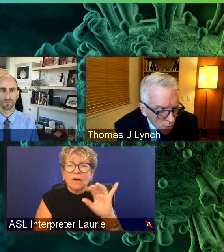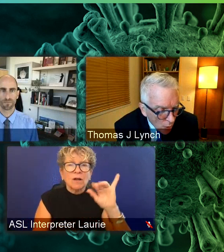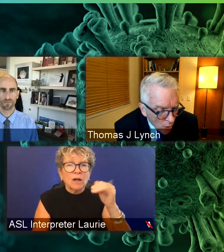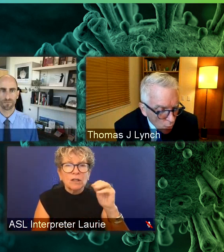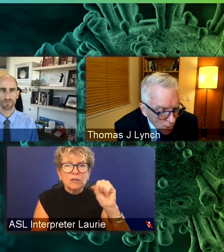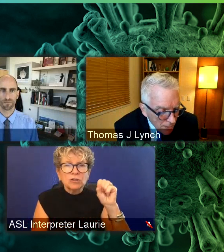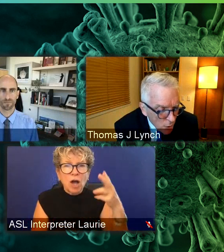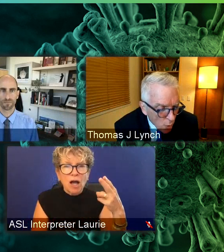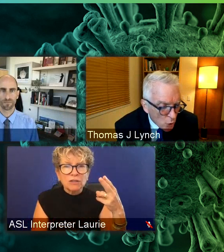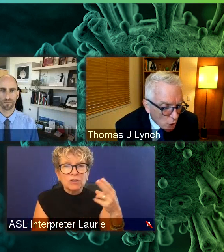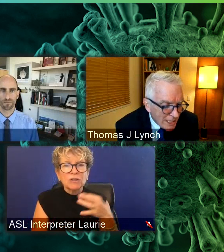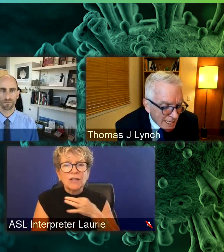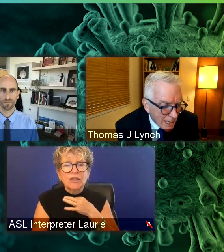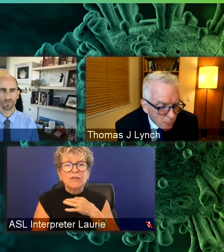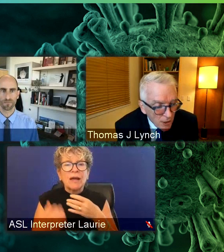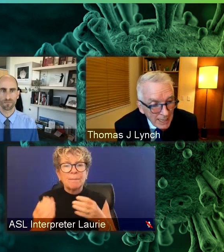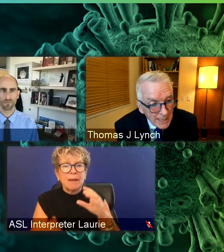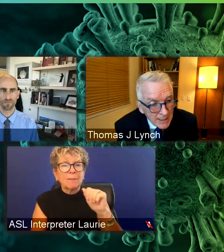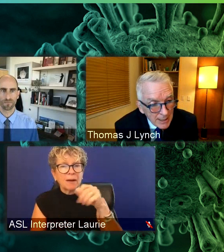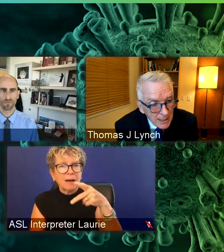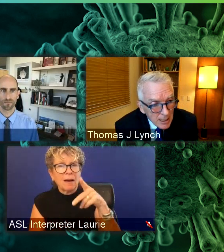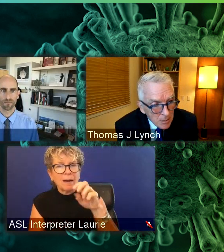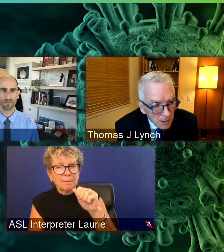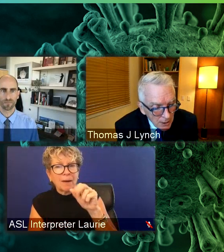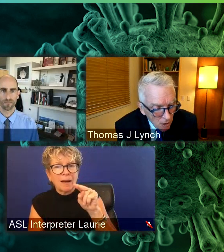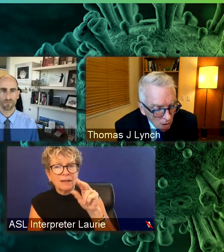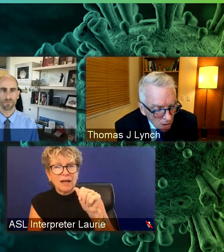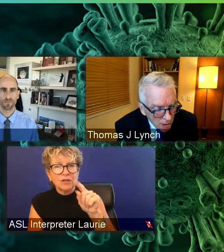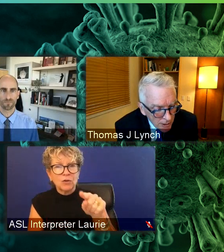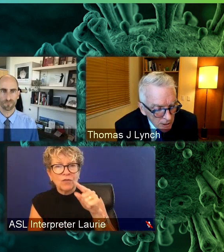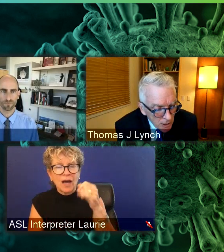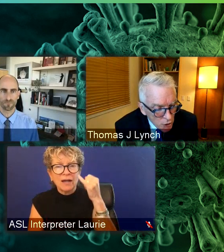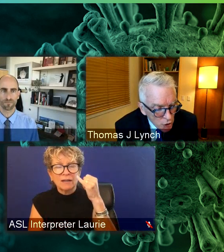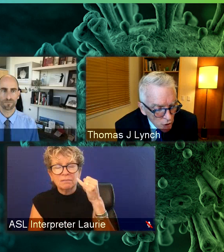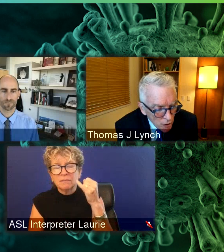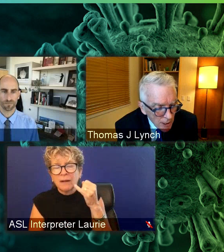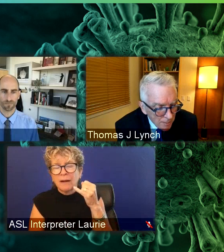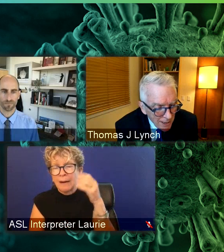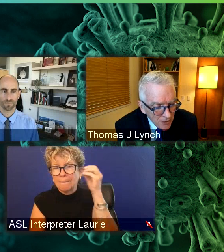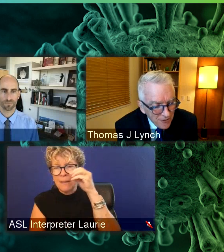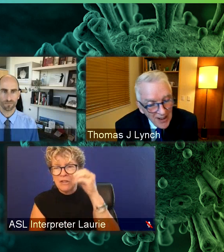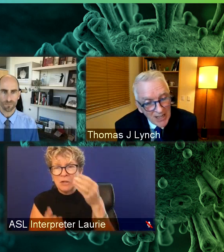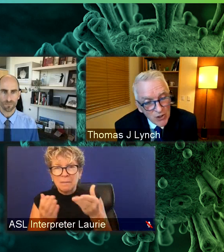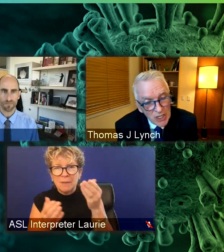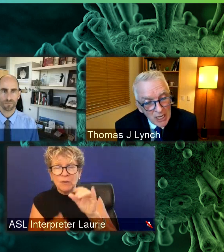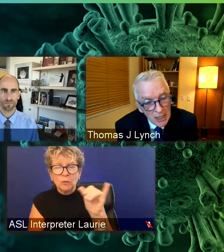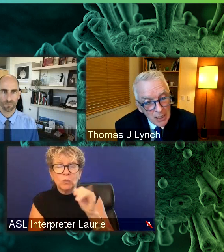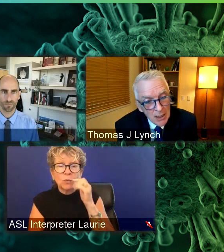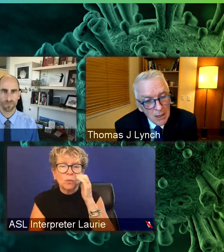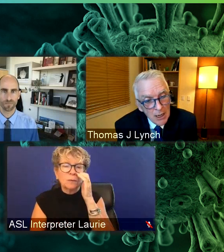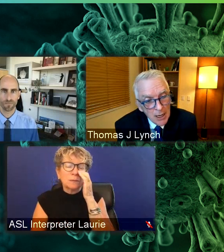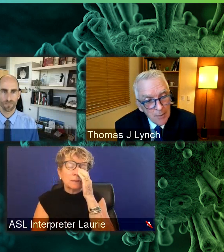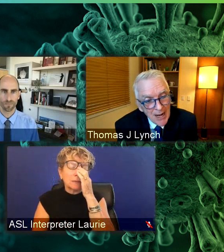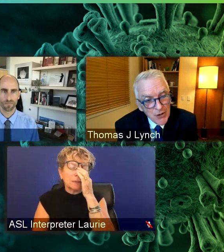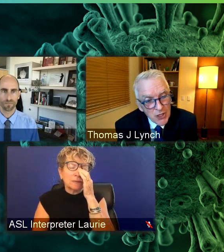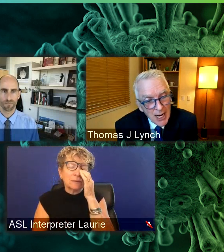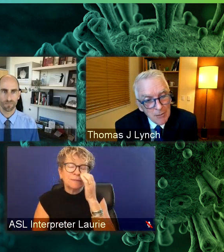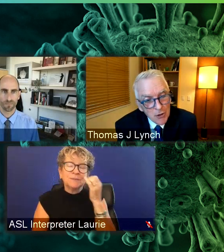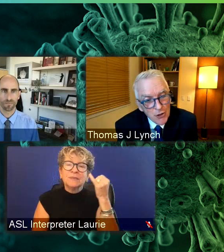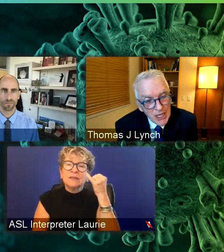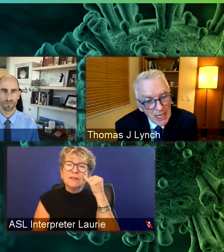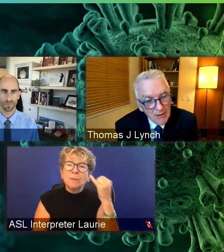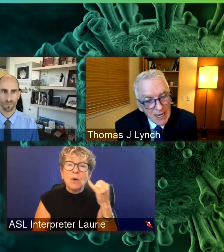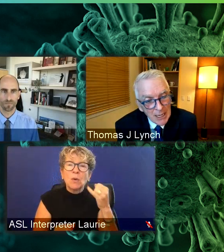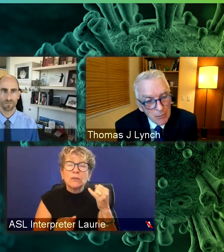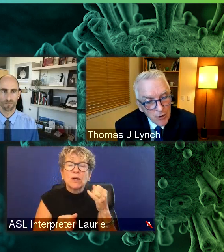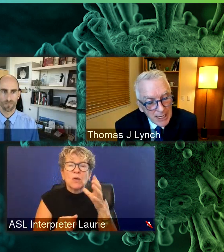on women who are looking to get pregnant, but are concerned about the vaccine at the time